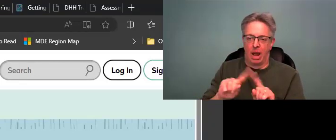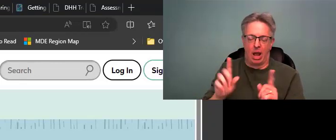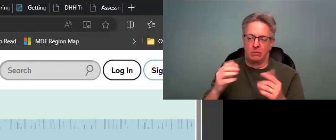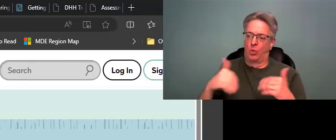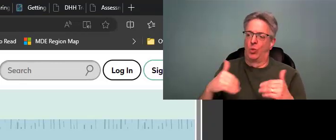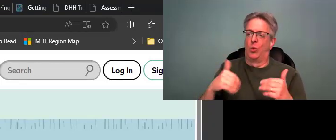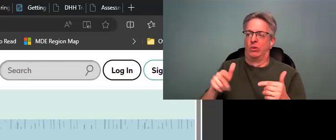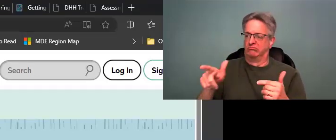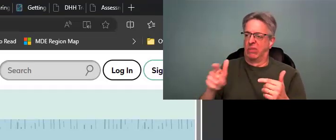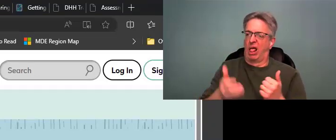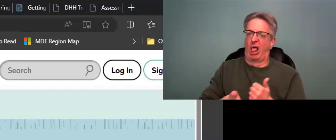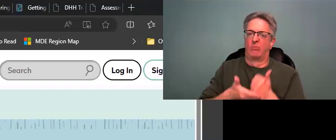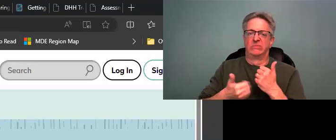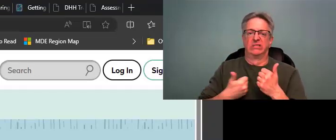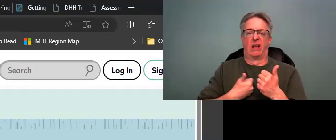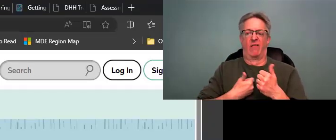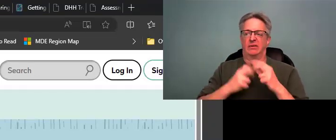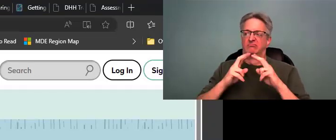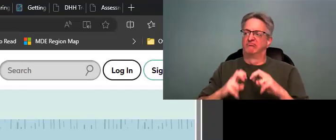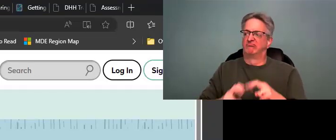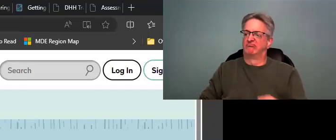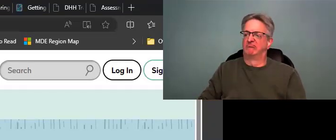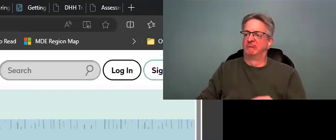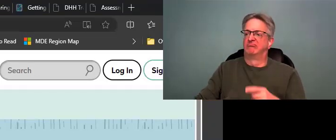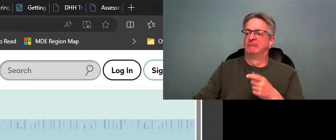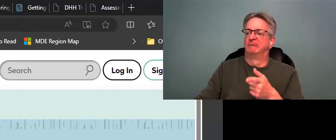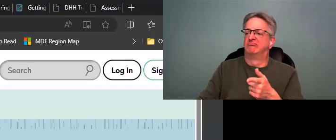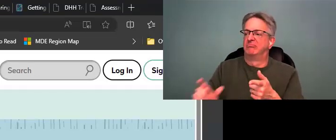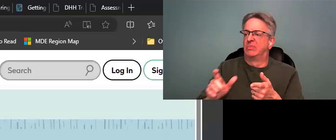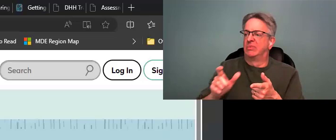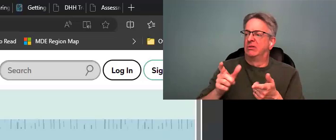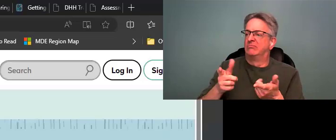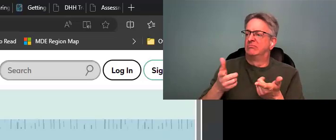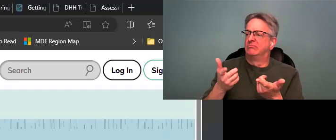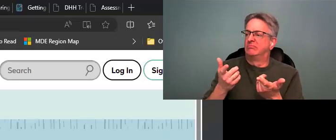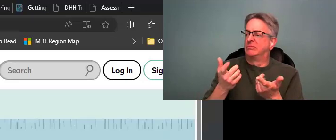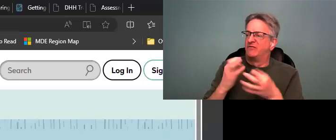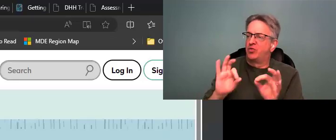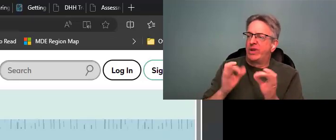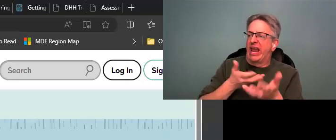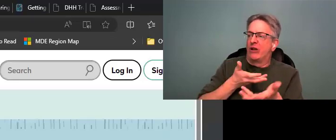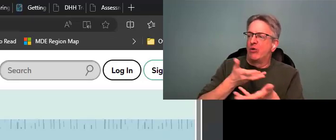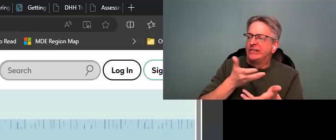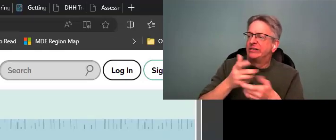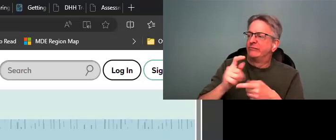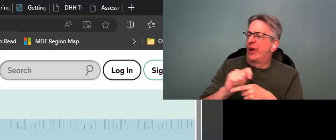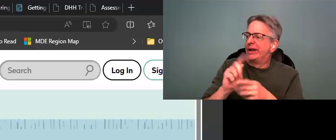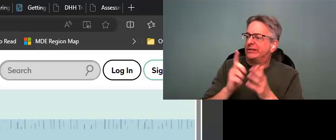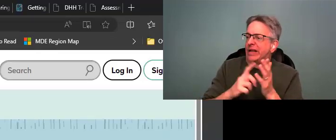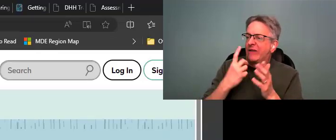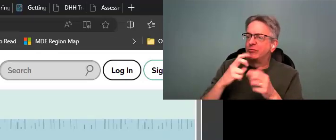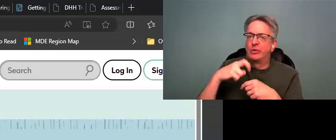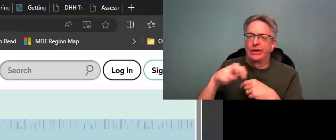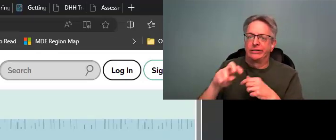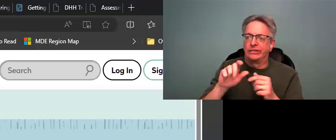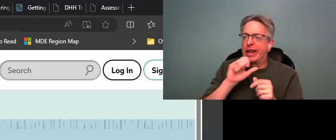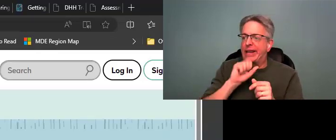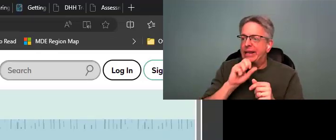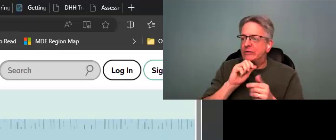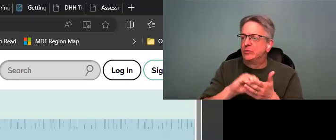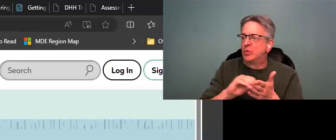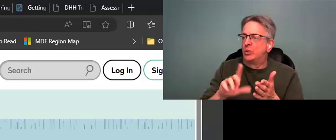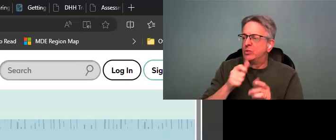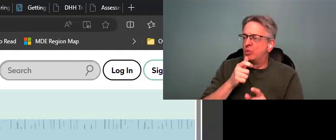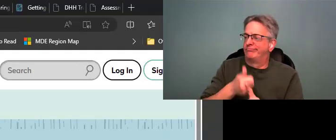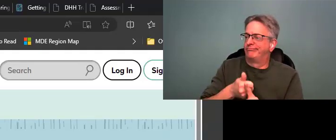There's over 400 pages contained in here. It's an incredible resource with the self-assessment. There's free interactive training